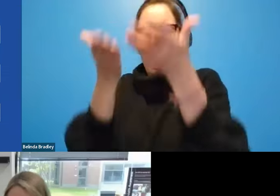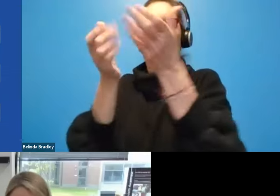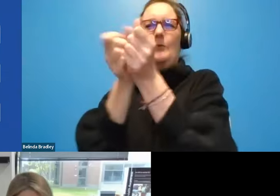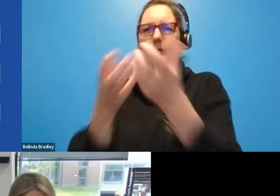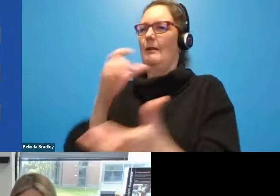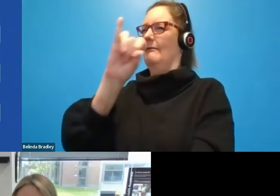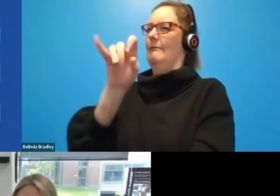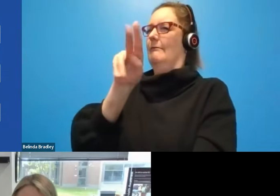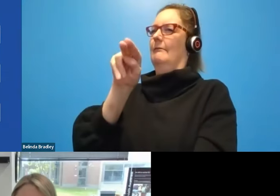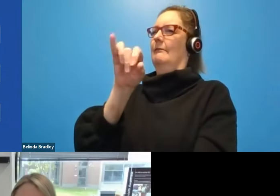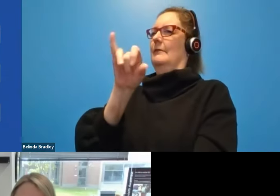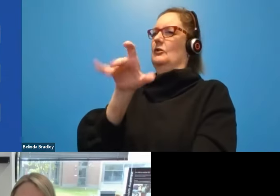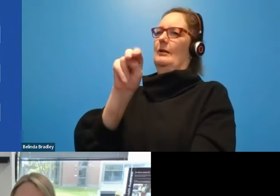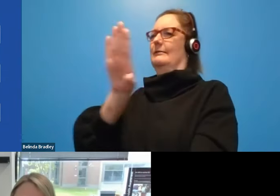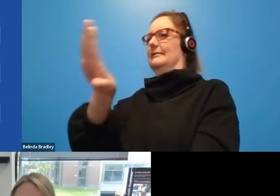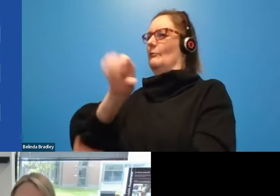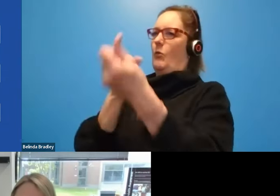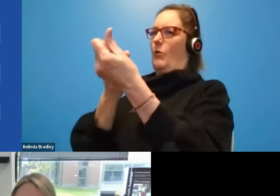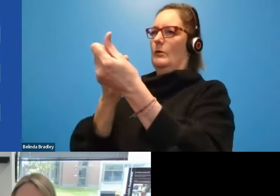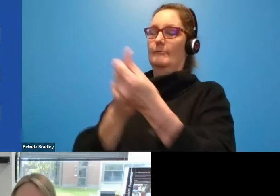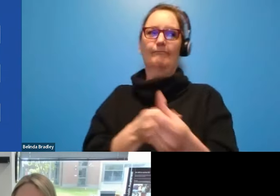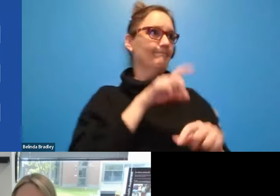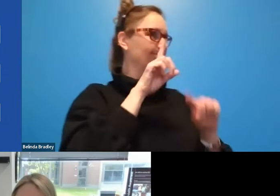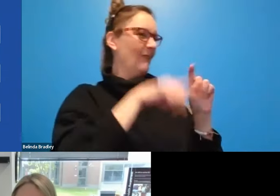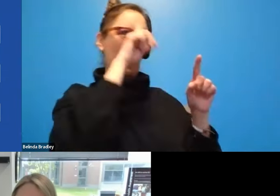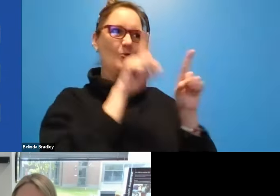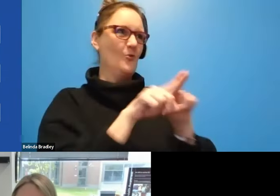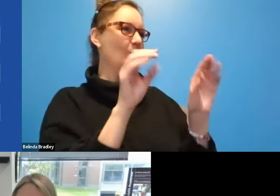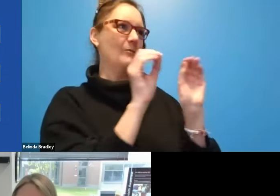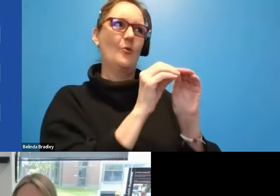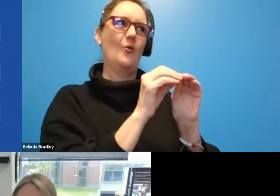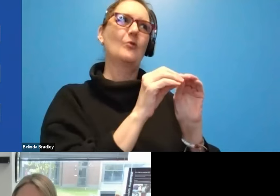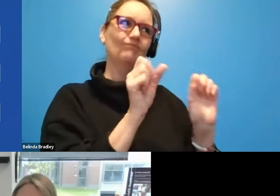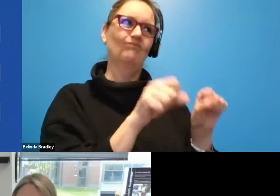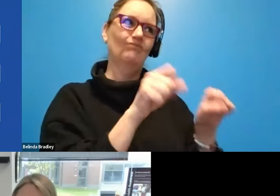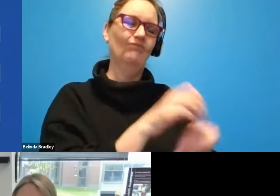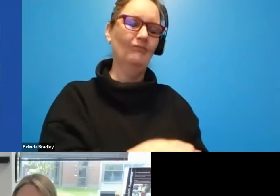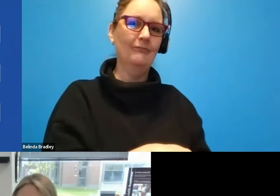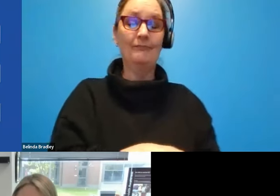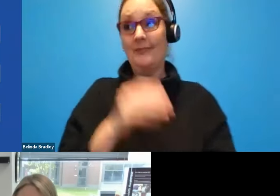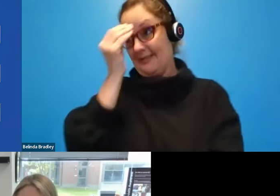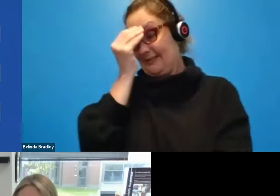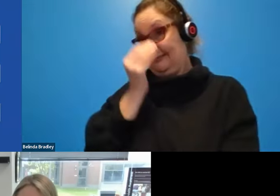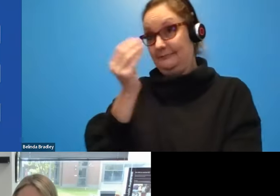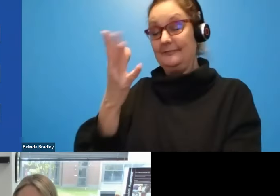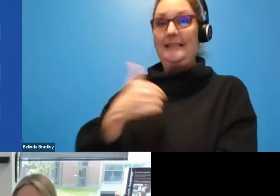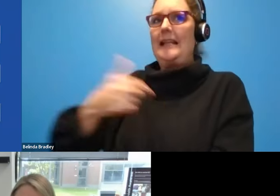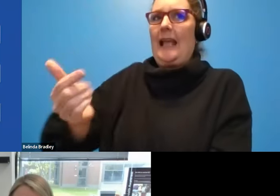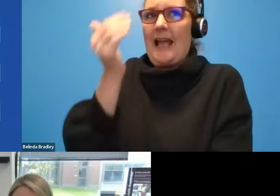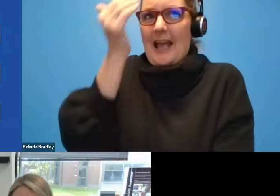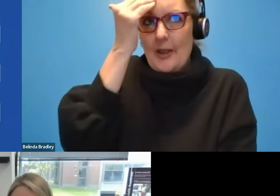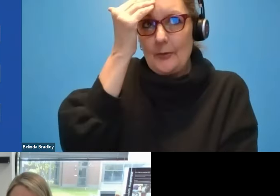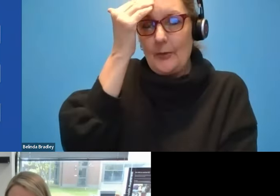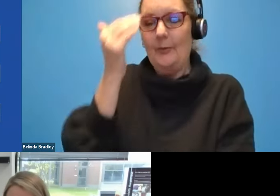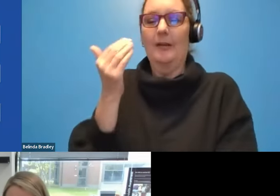I couldn't agree more. Yeah. I'd like to share with you that I know firsthand, I don't know what exactly